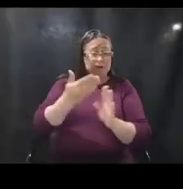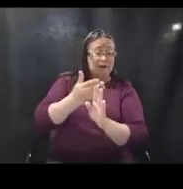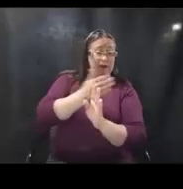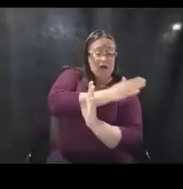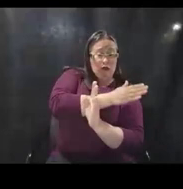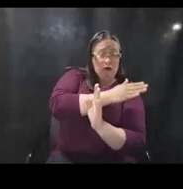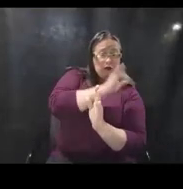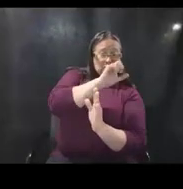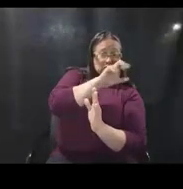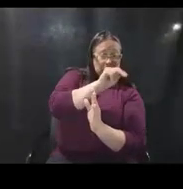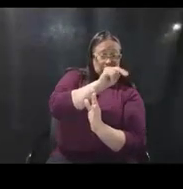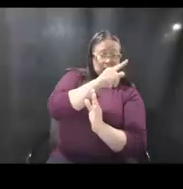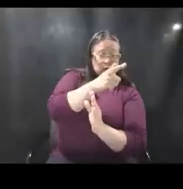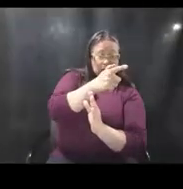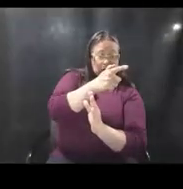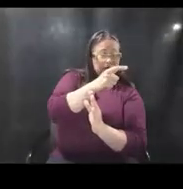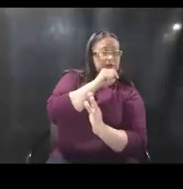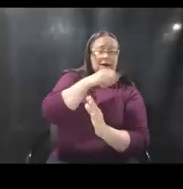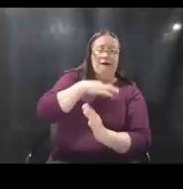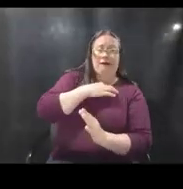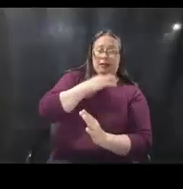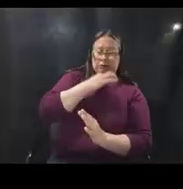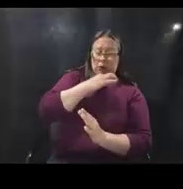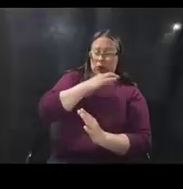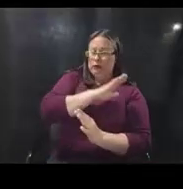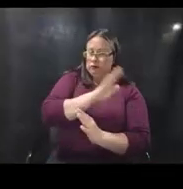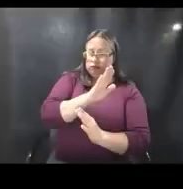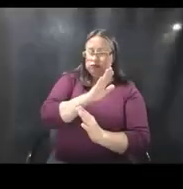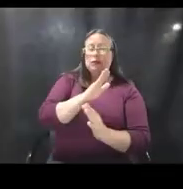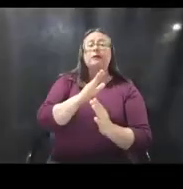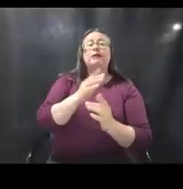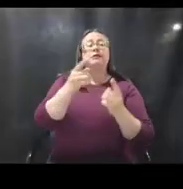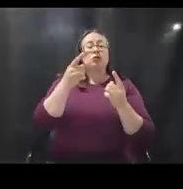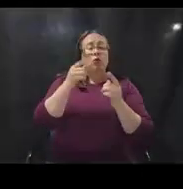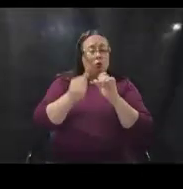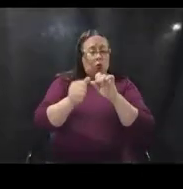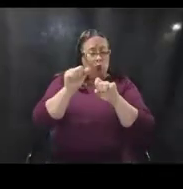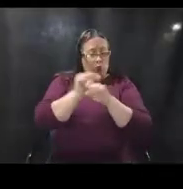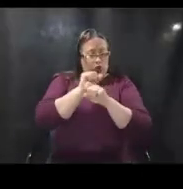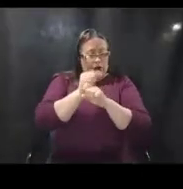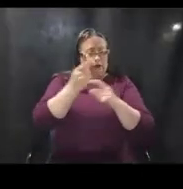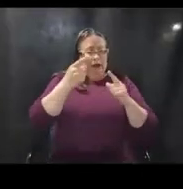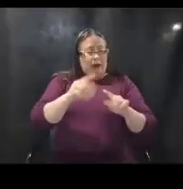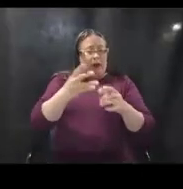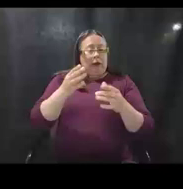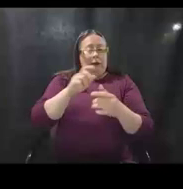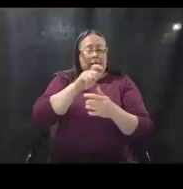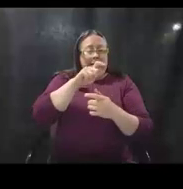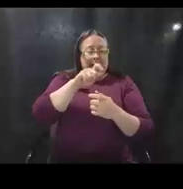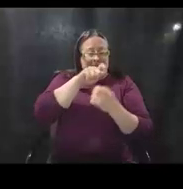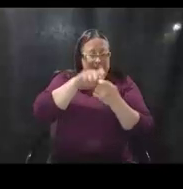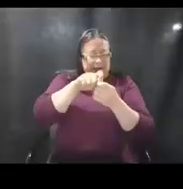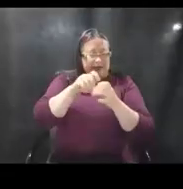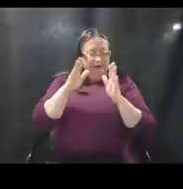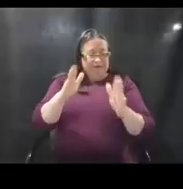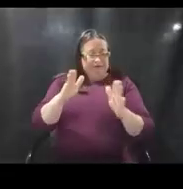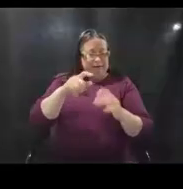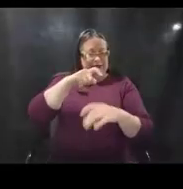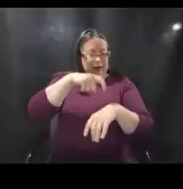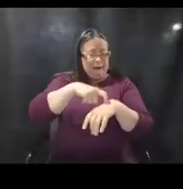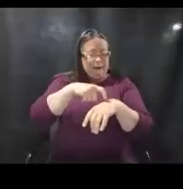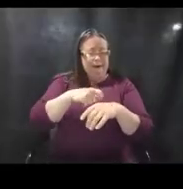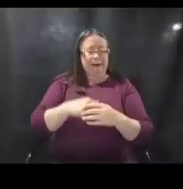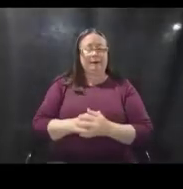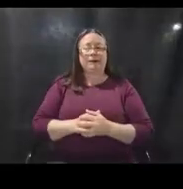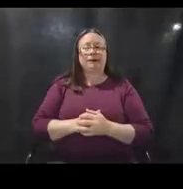time is not eligible. So we're just looking for work that was conducted during the specific time period. And